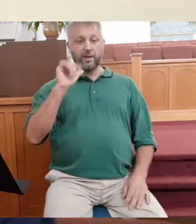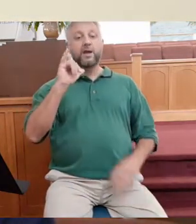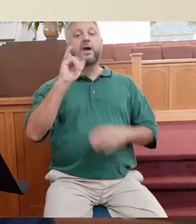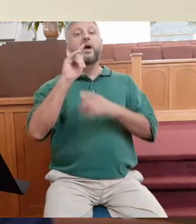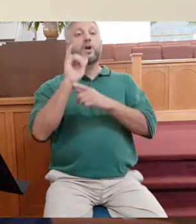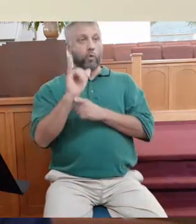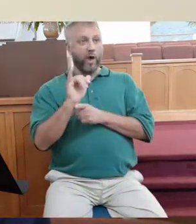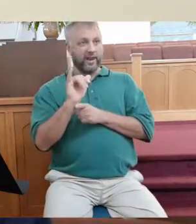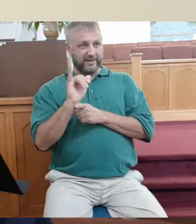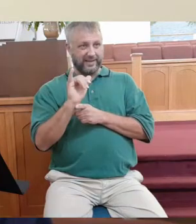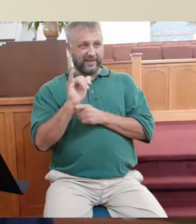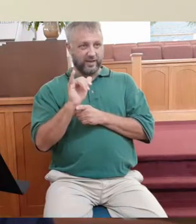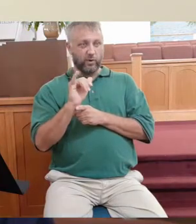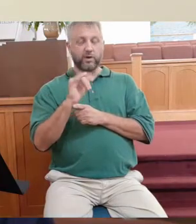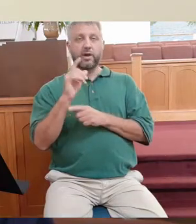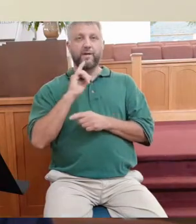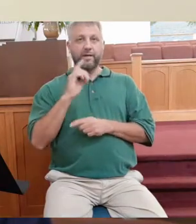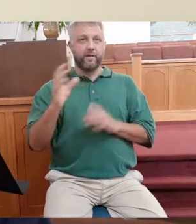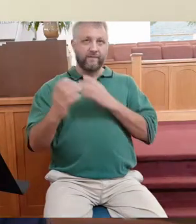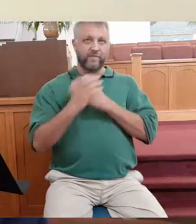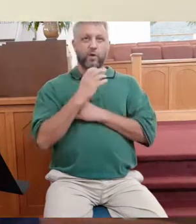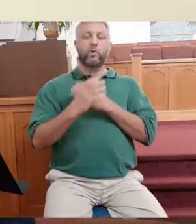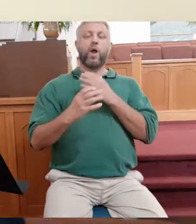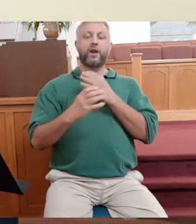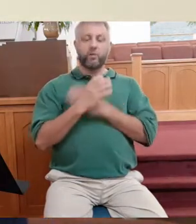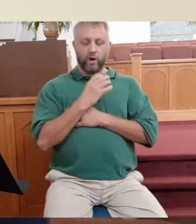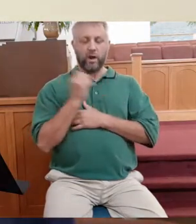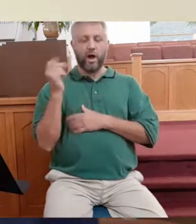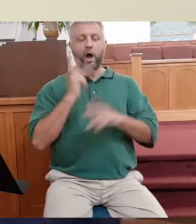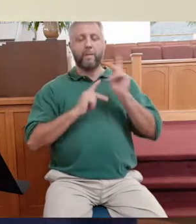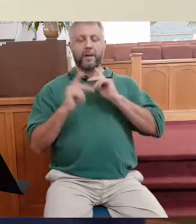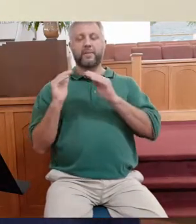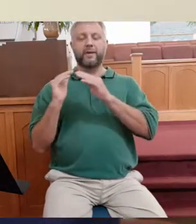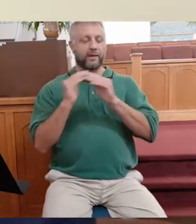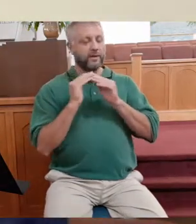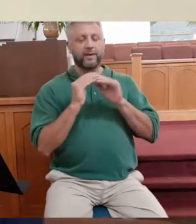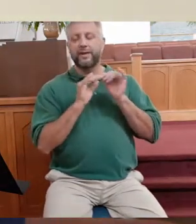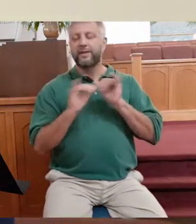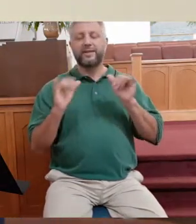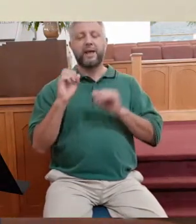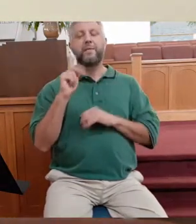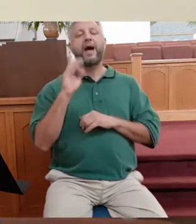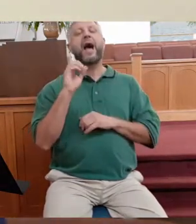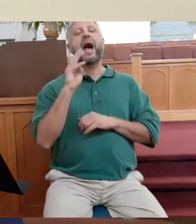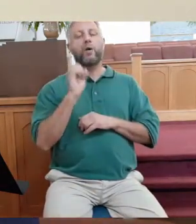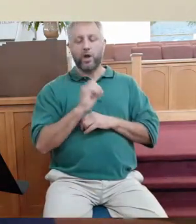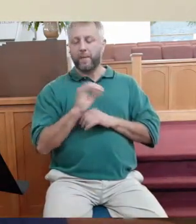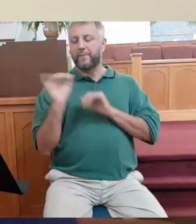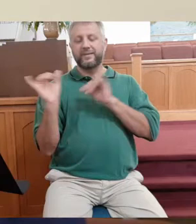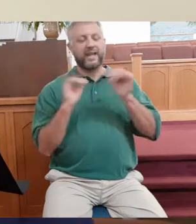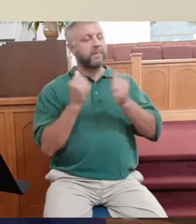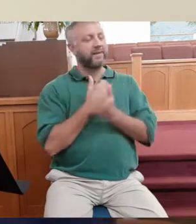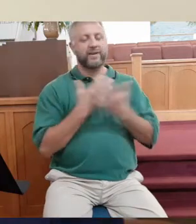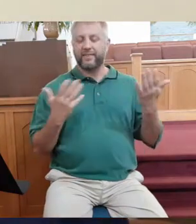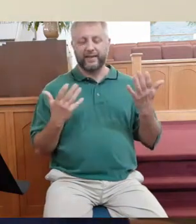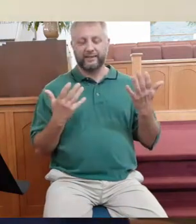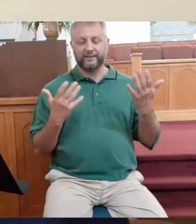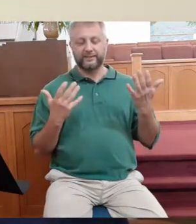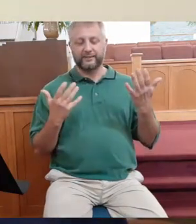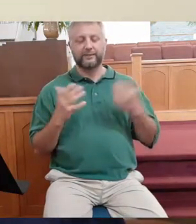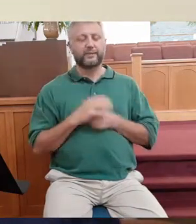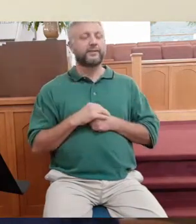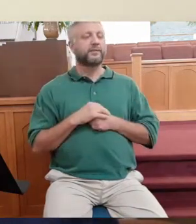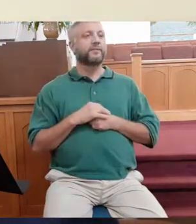I mean, it's shoved down our throats at every corner. That everybody must be treated equally with equal outcomes for equal everything. Well, let me